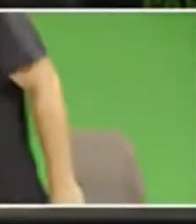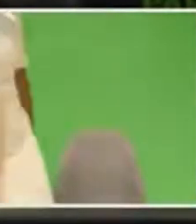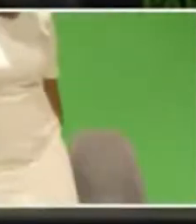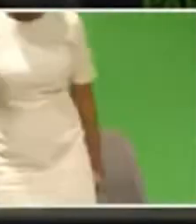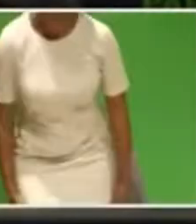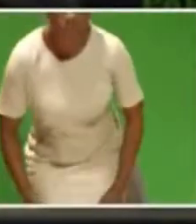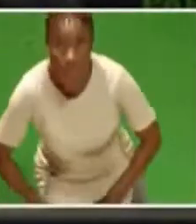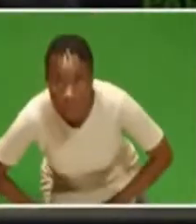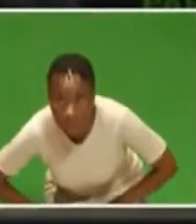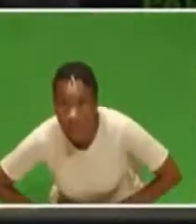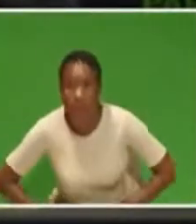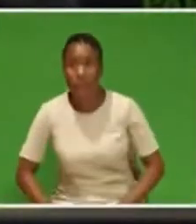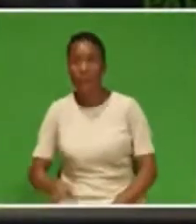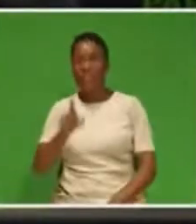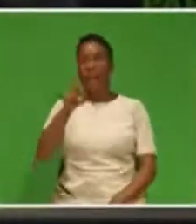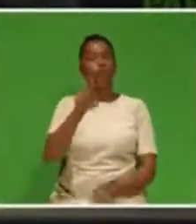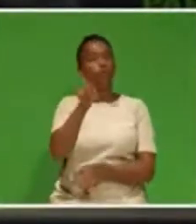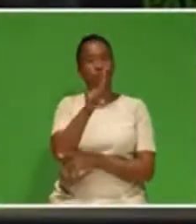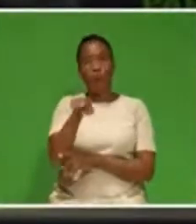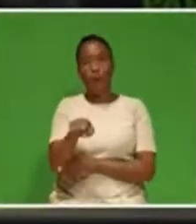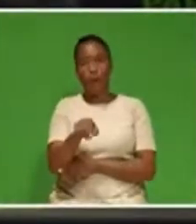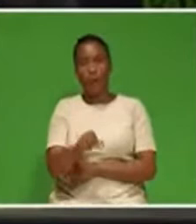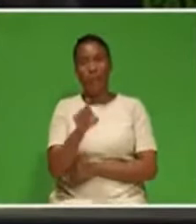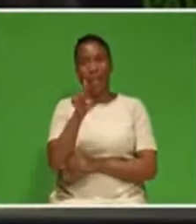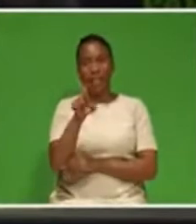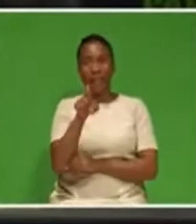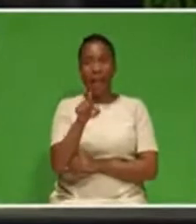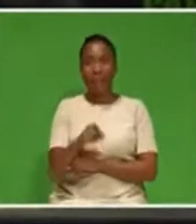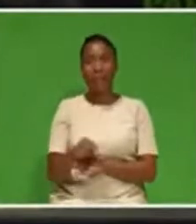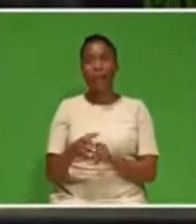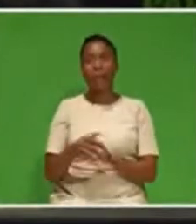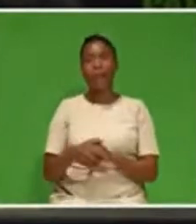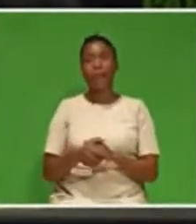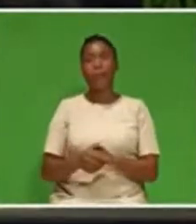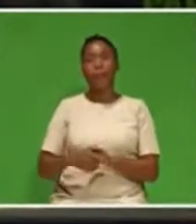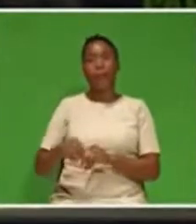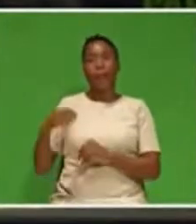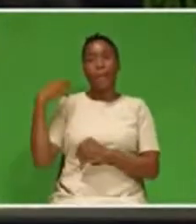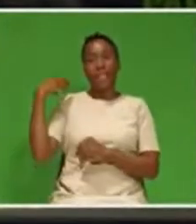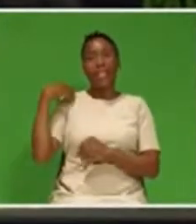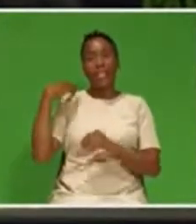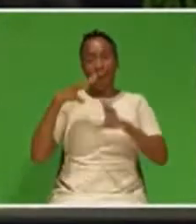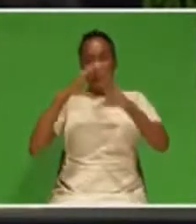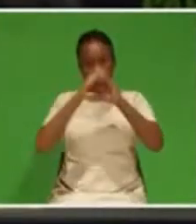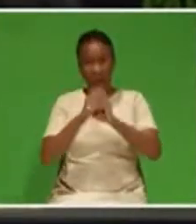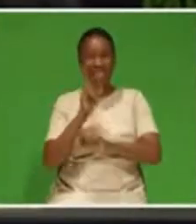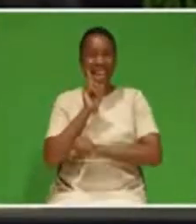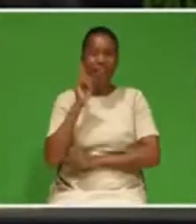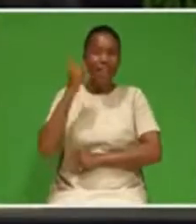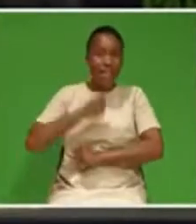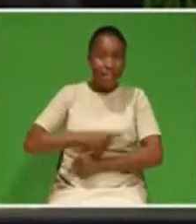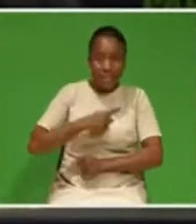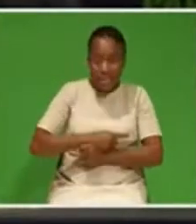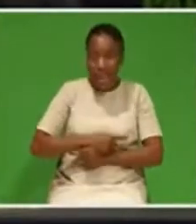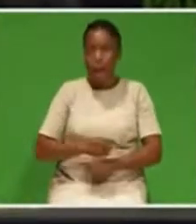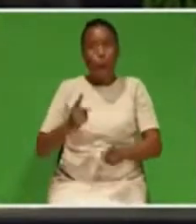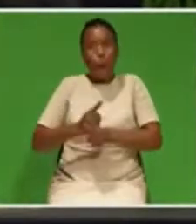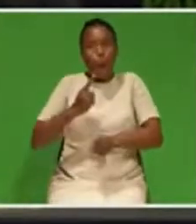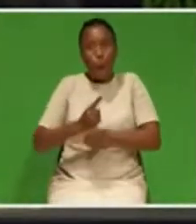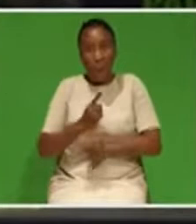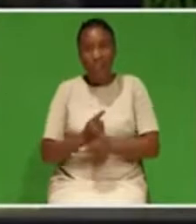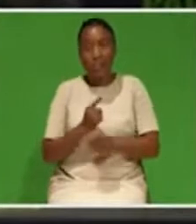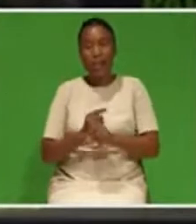The minister will be focused day in and day out only on addressing the load shedding